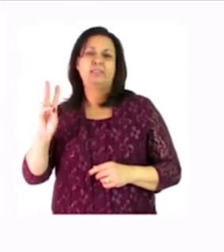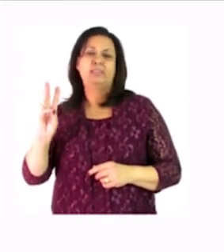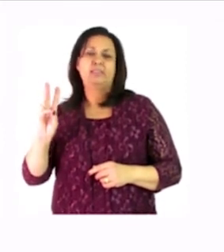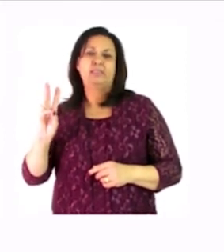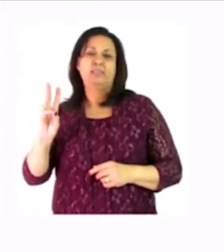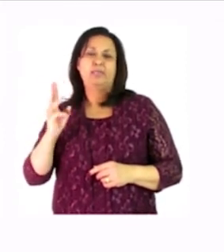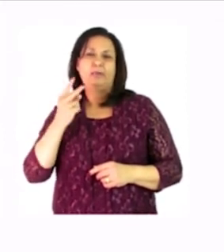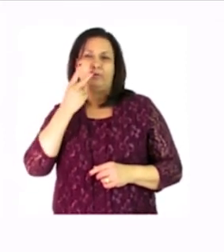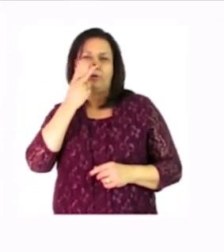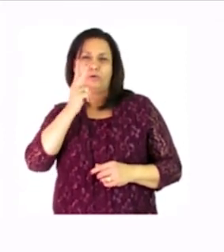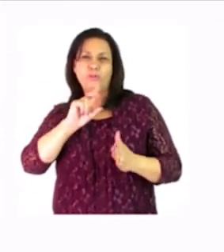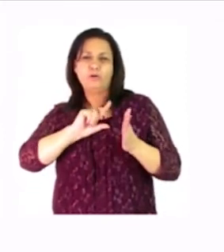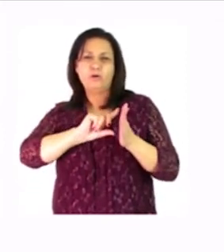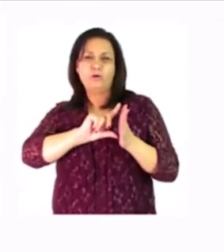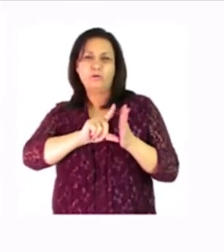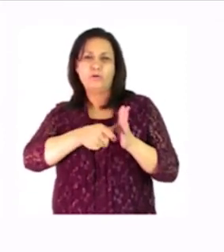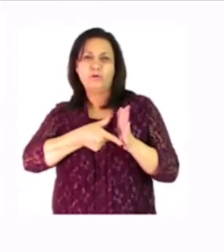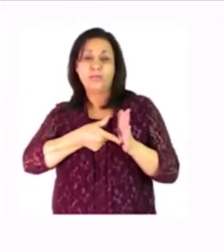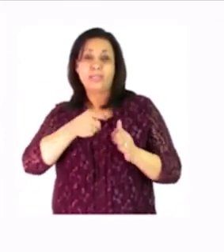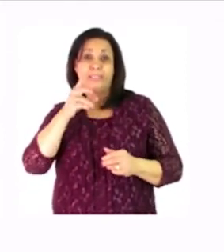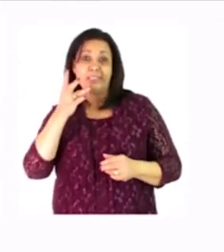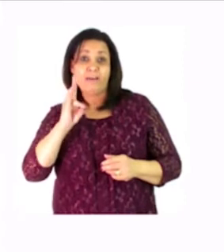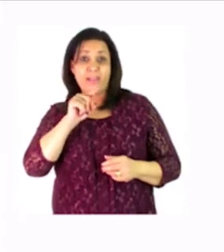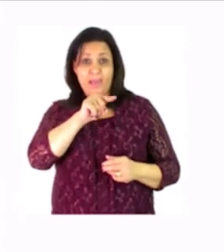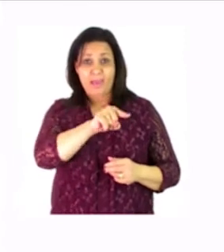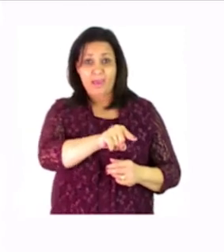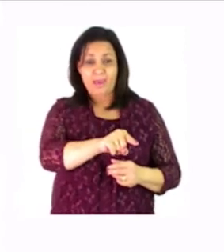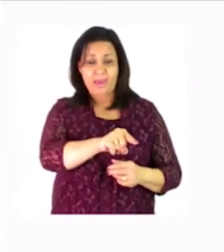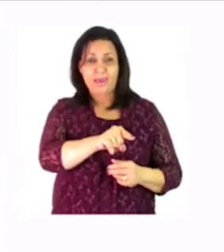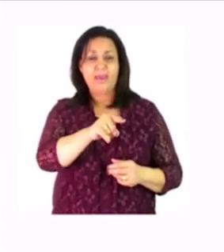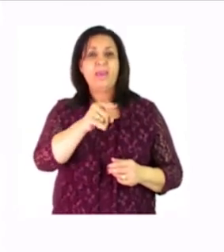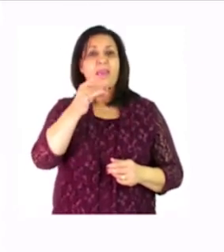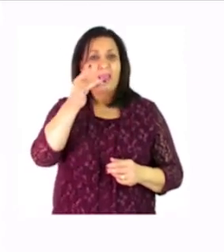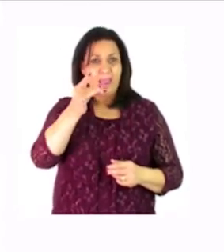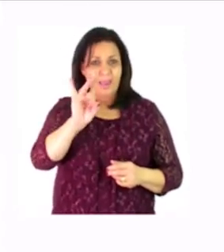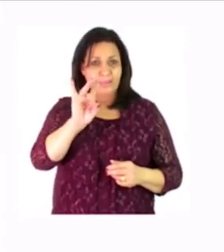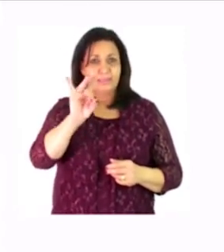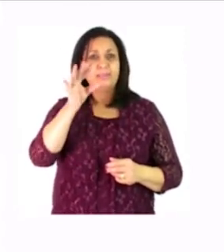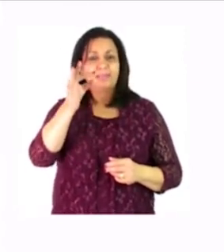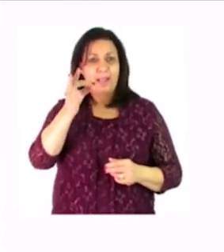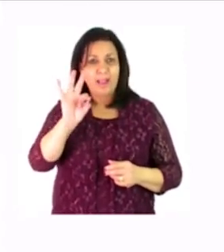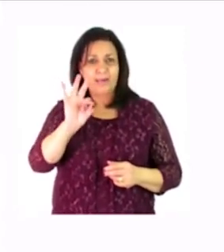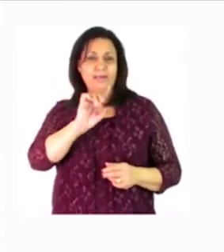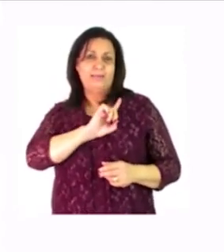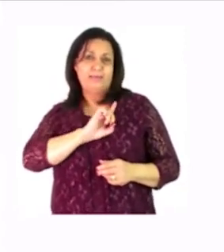and if you look at the clock seven is already there then we go to eight nine